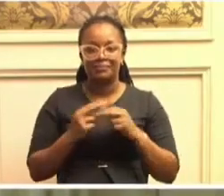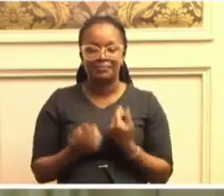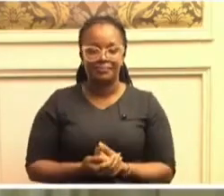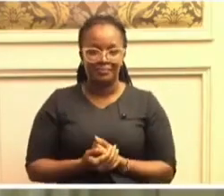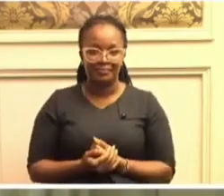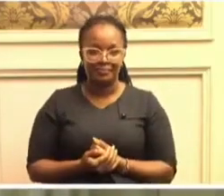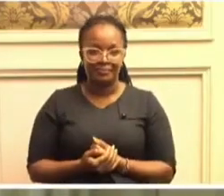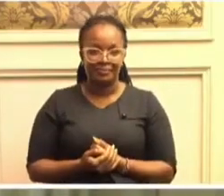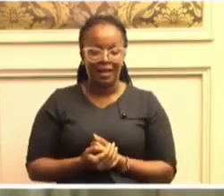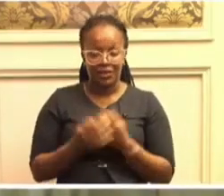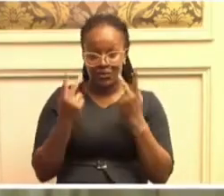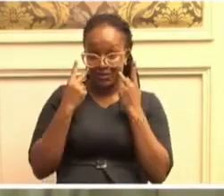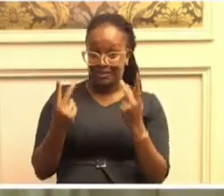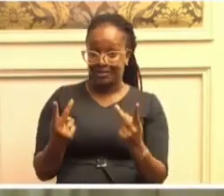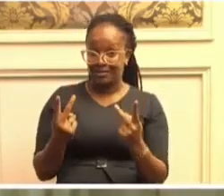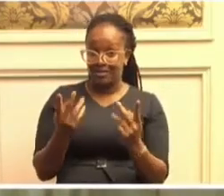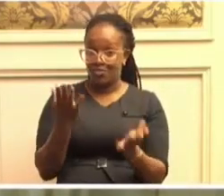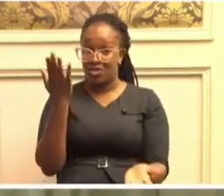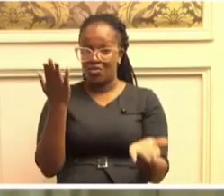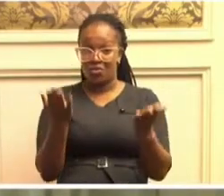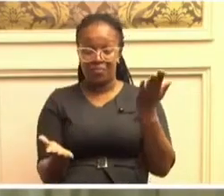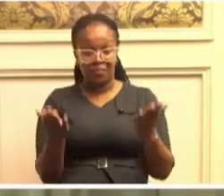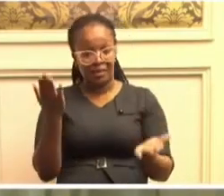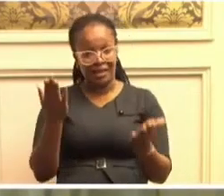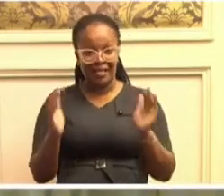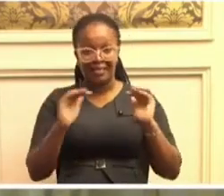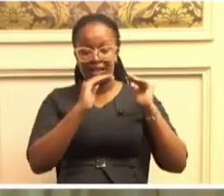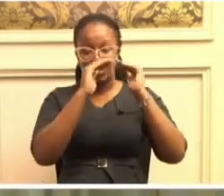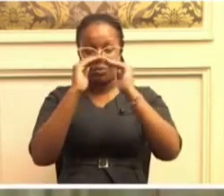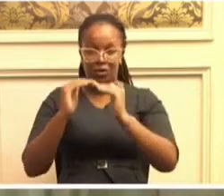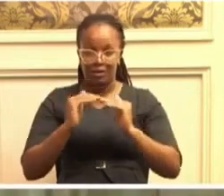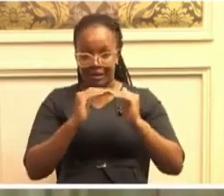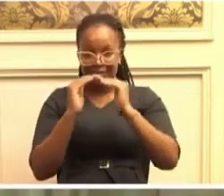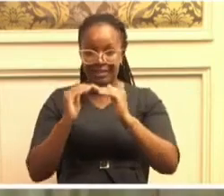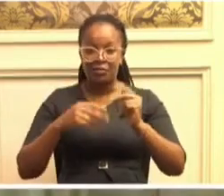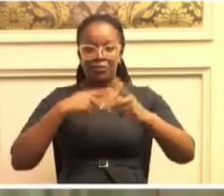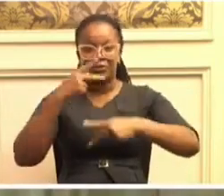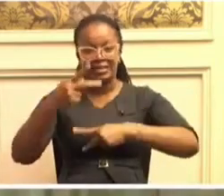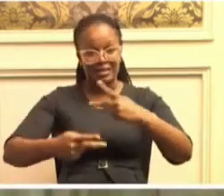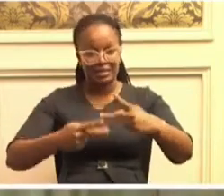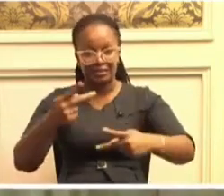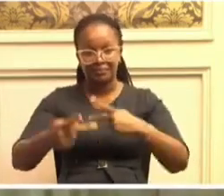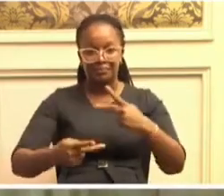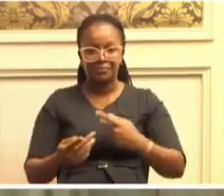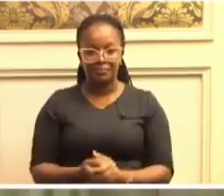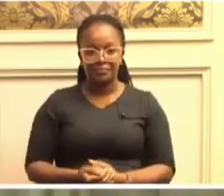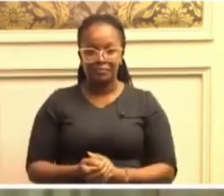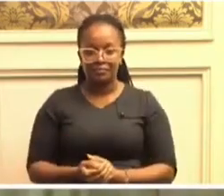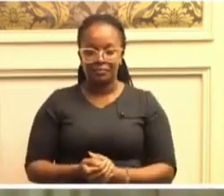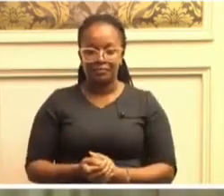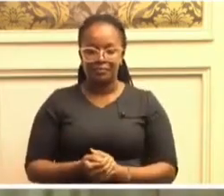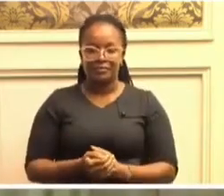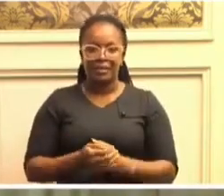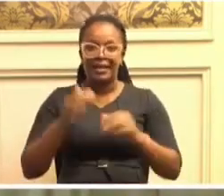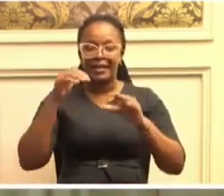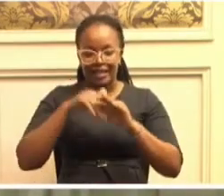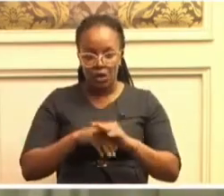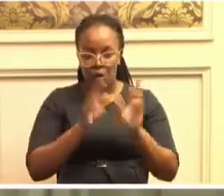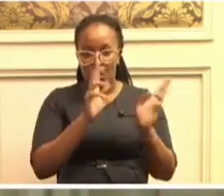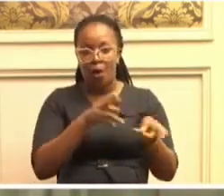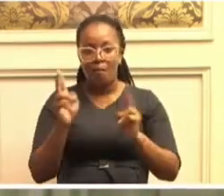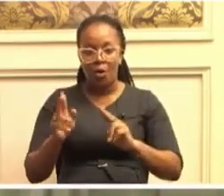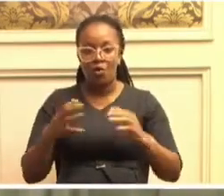You see, let's compare the democratic process in Commonwealth Africa